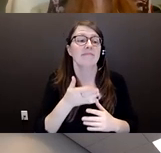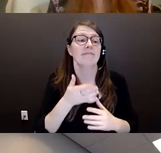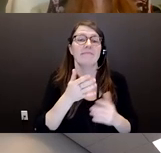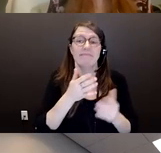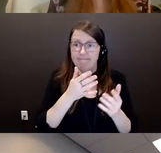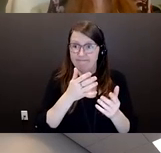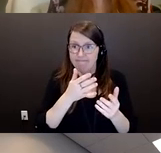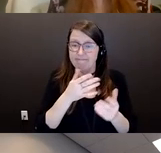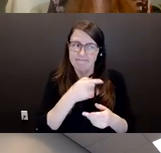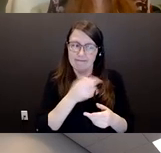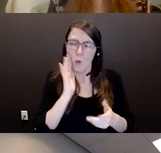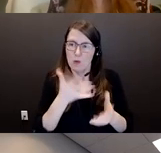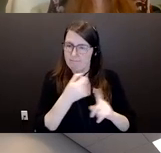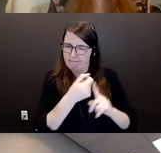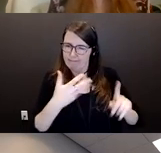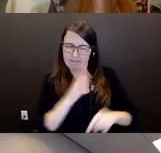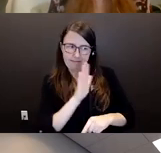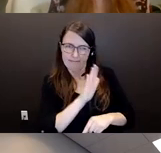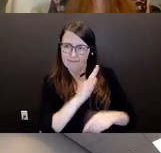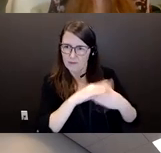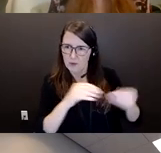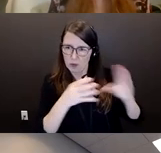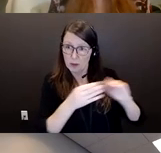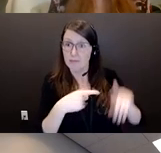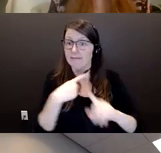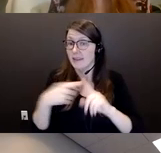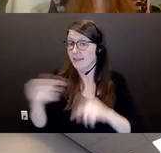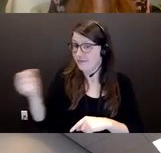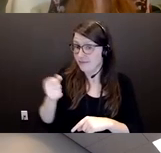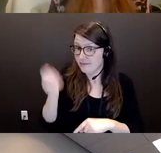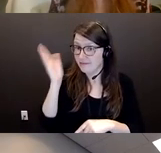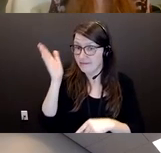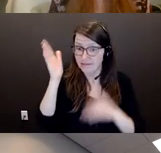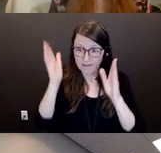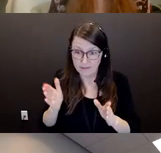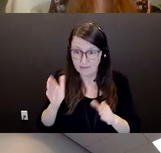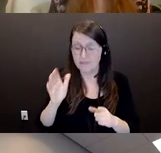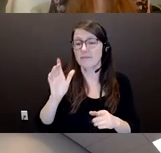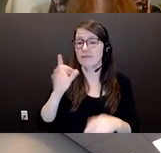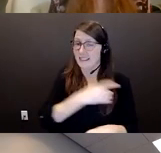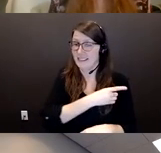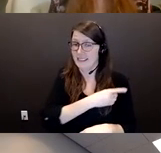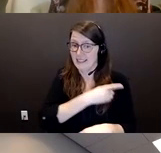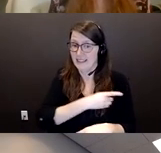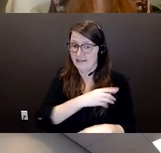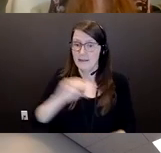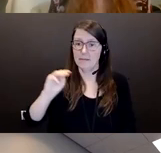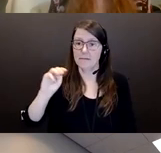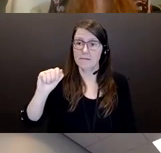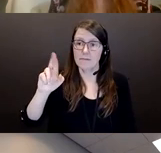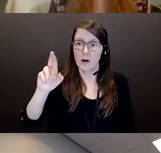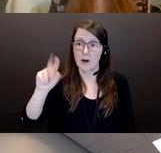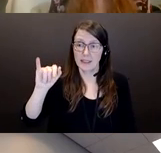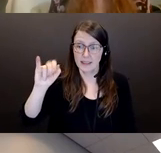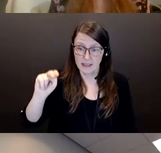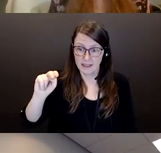Detective Constable Martin Franson and Christine Carr with us today to share that experience with us. So just to give some housekeeping